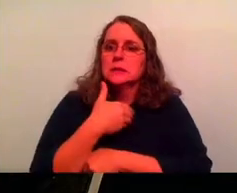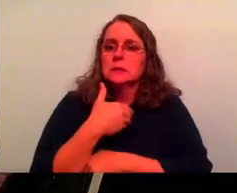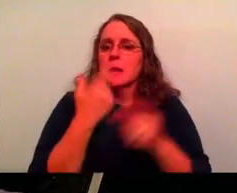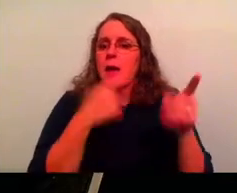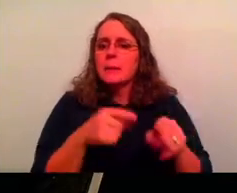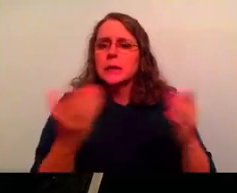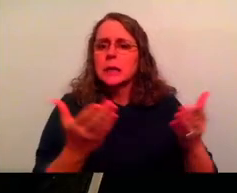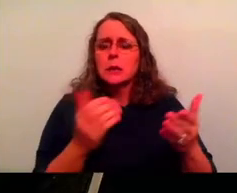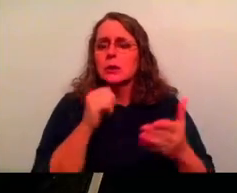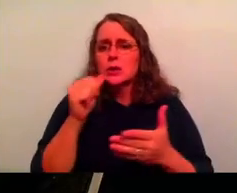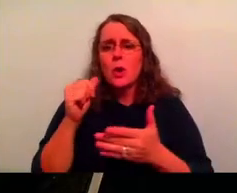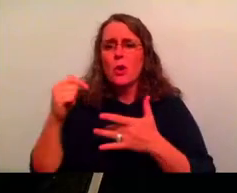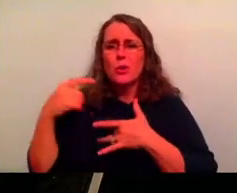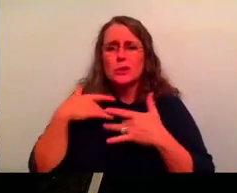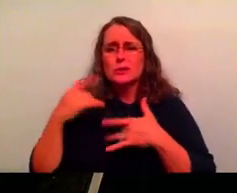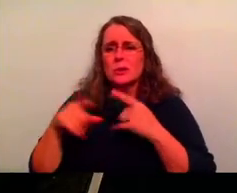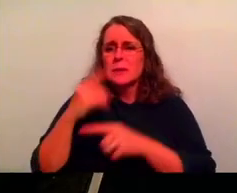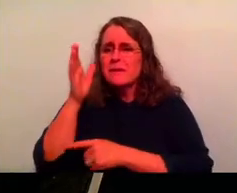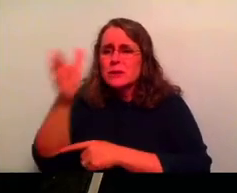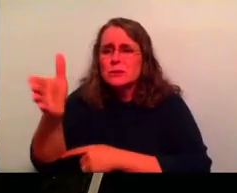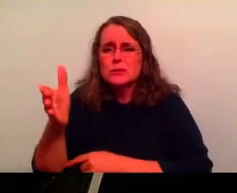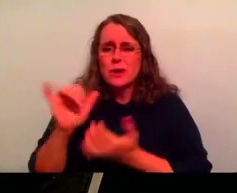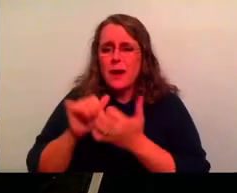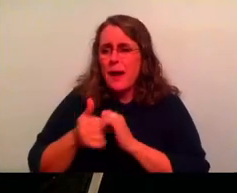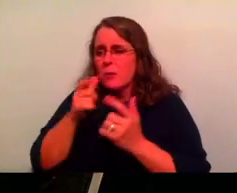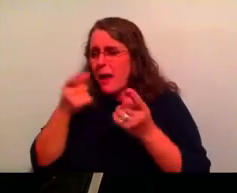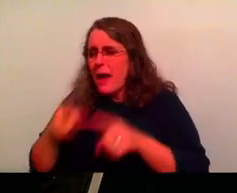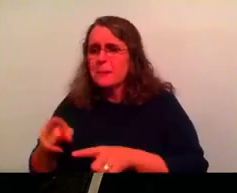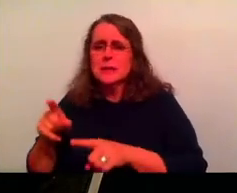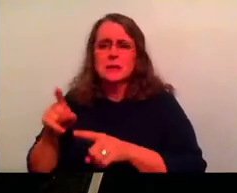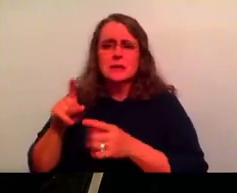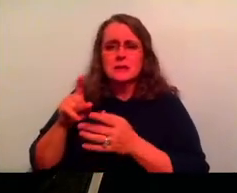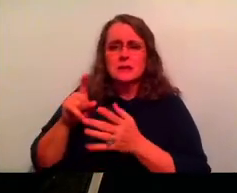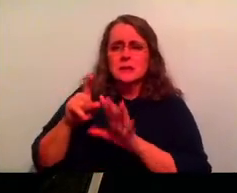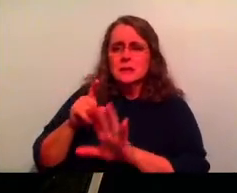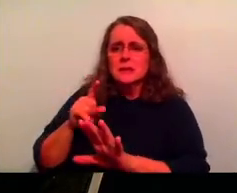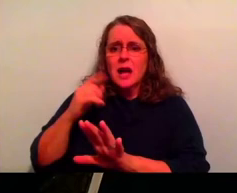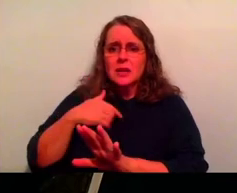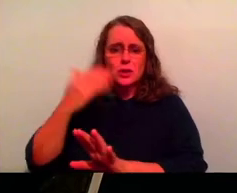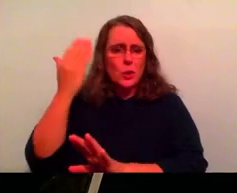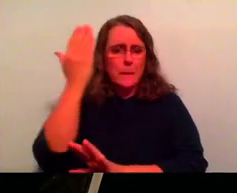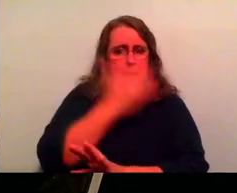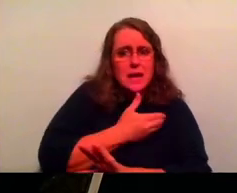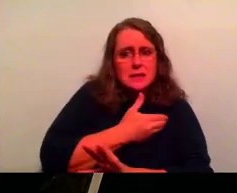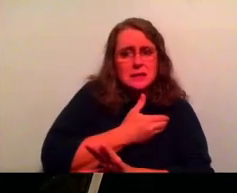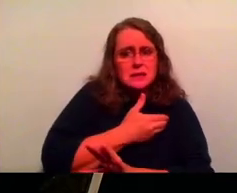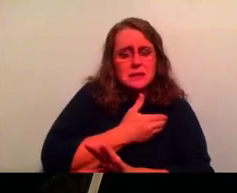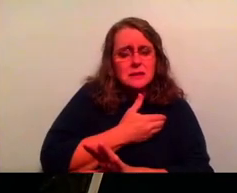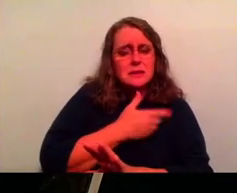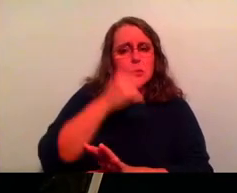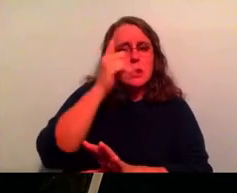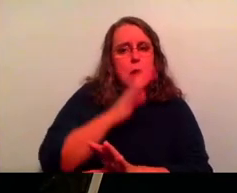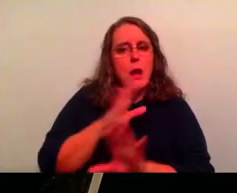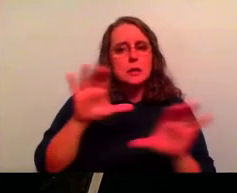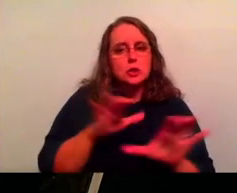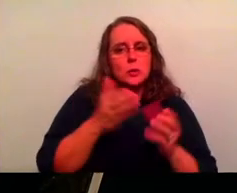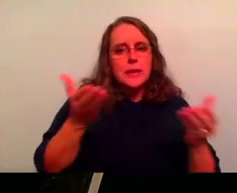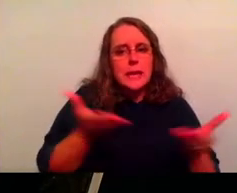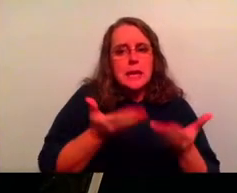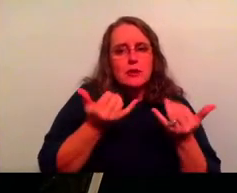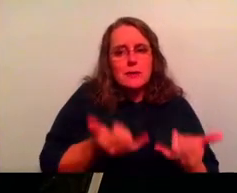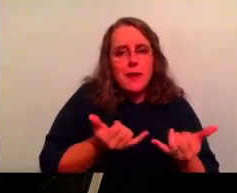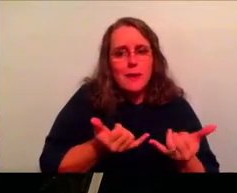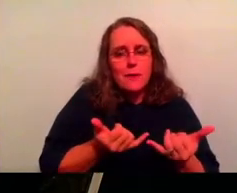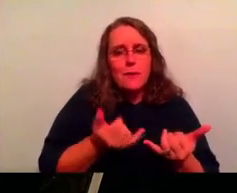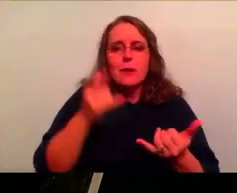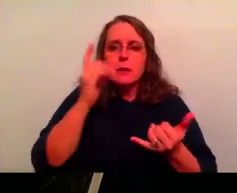concerned with tomorrow. Don't be so concerned with how these things are going to happen that you miss out on what he's trying to do right here, right now. Does that make sense, church? Church. God